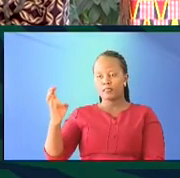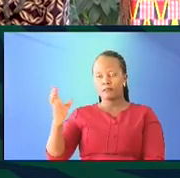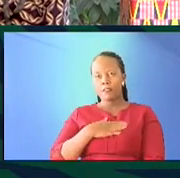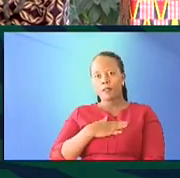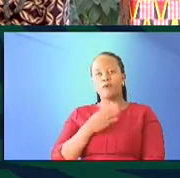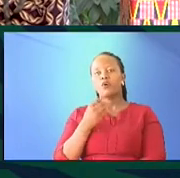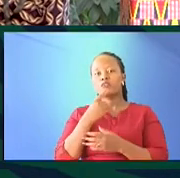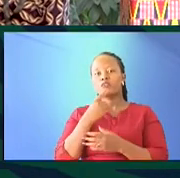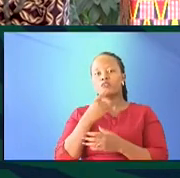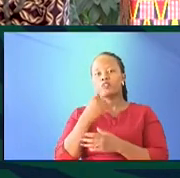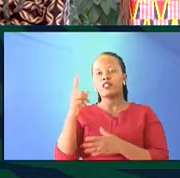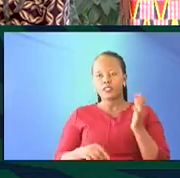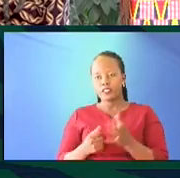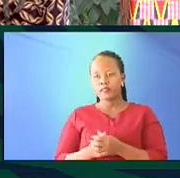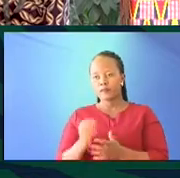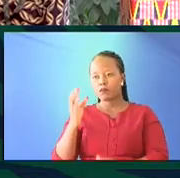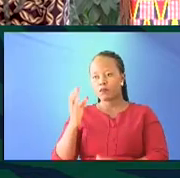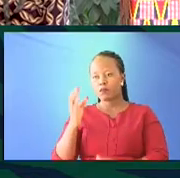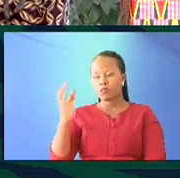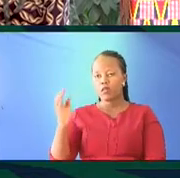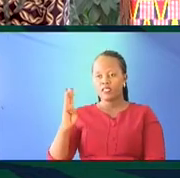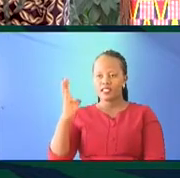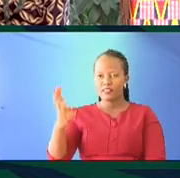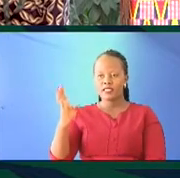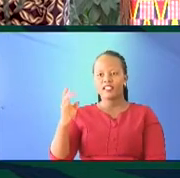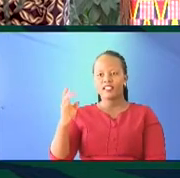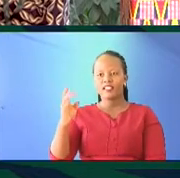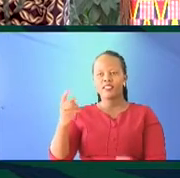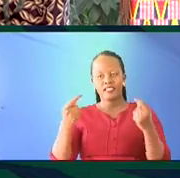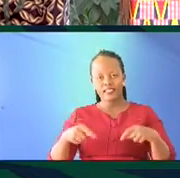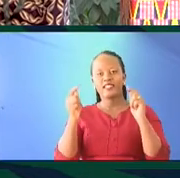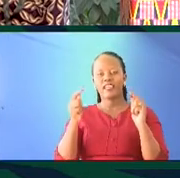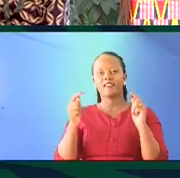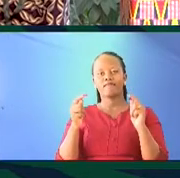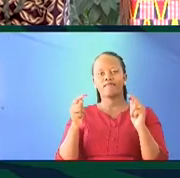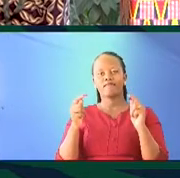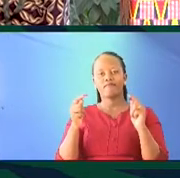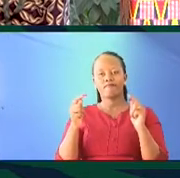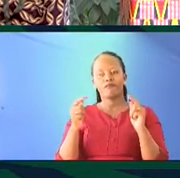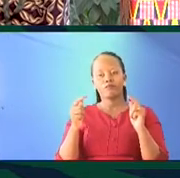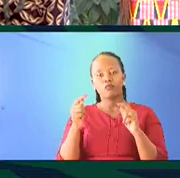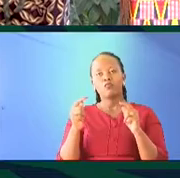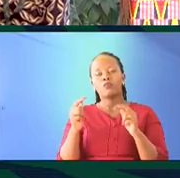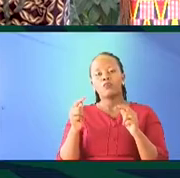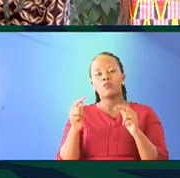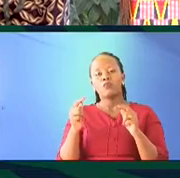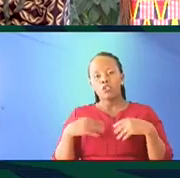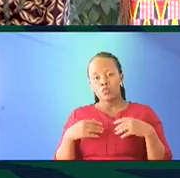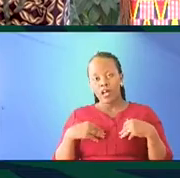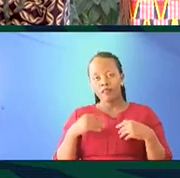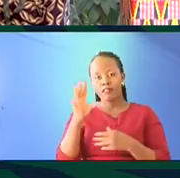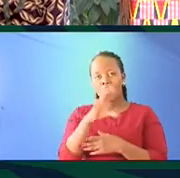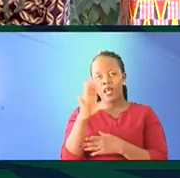the CBC is trying to mainstream African